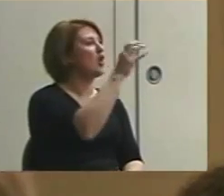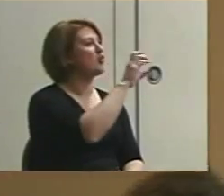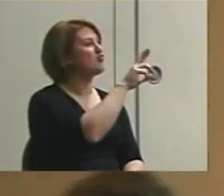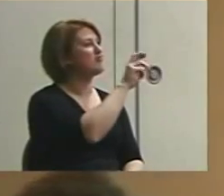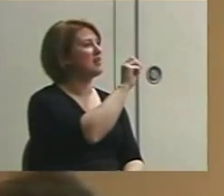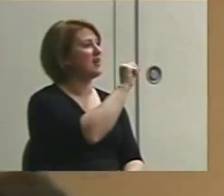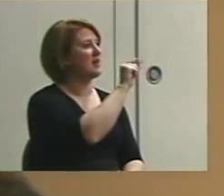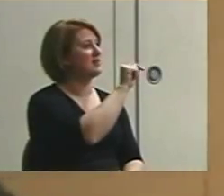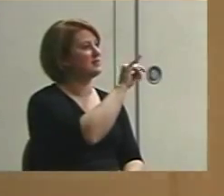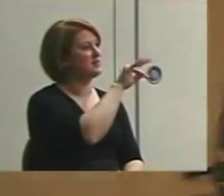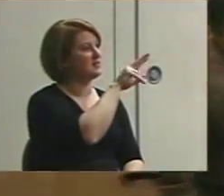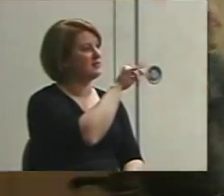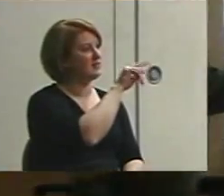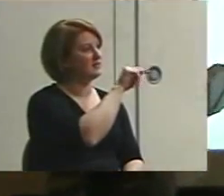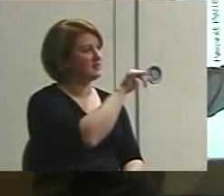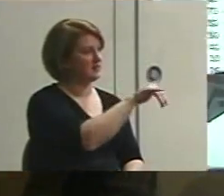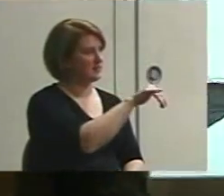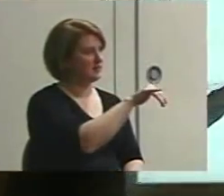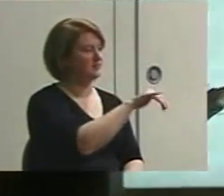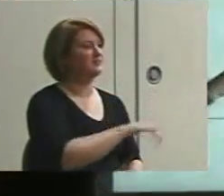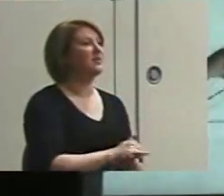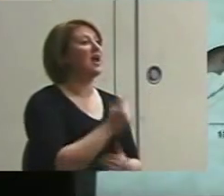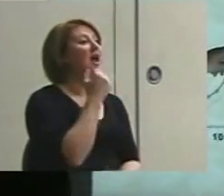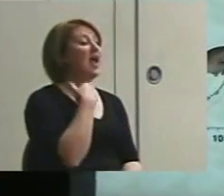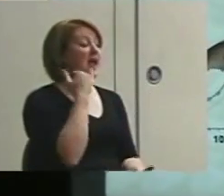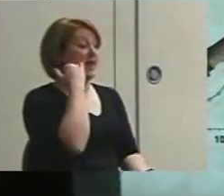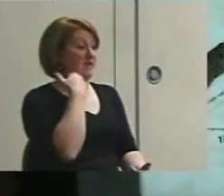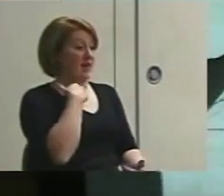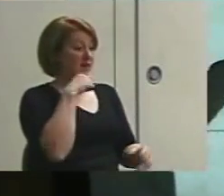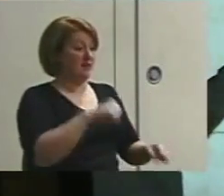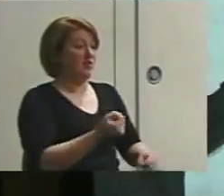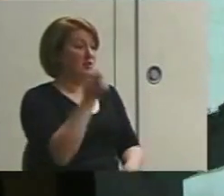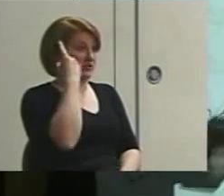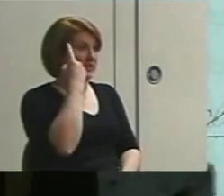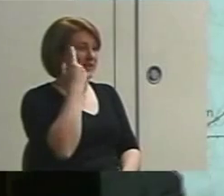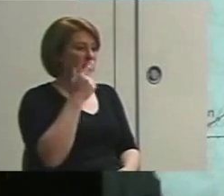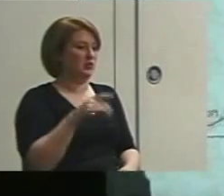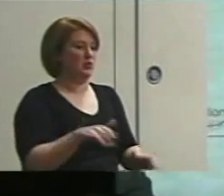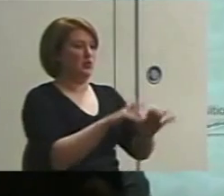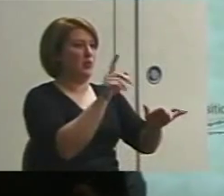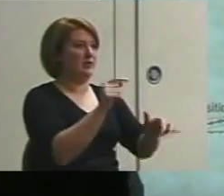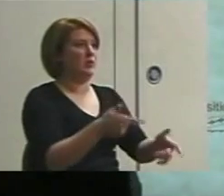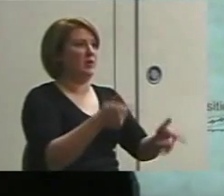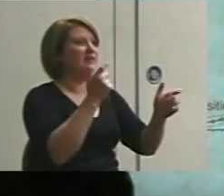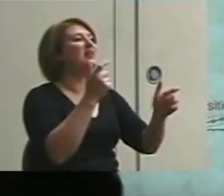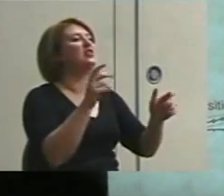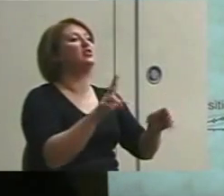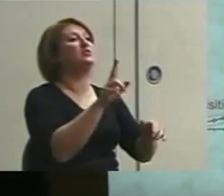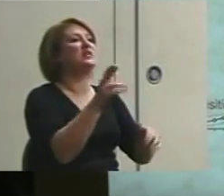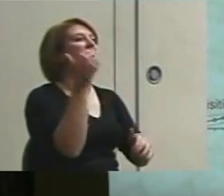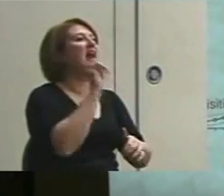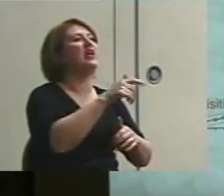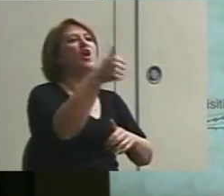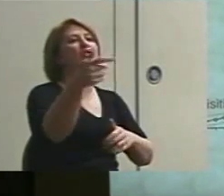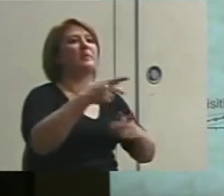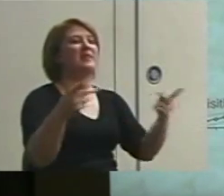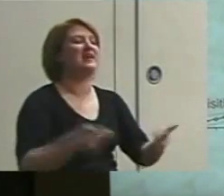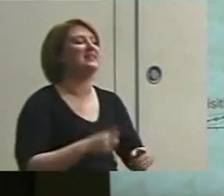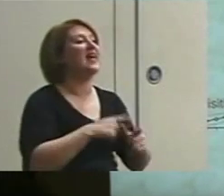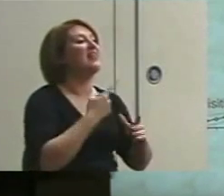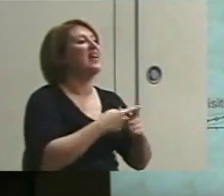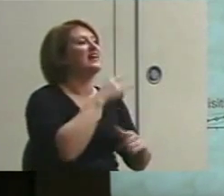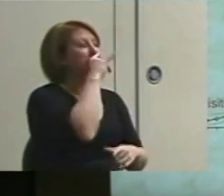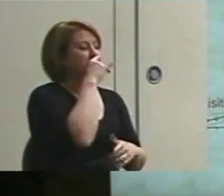If I'm really good with understanding it, I can do it quickly, I remember it, I can use it everywhere else, then kids generalize it.